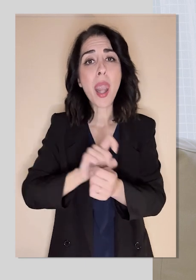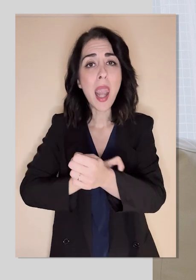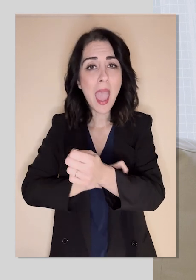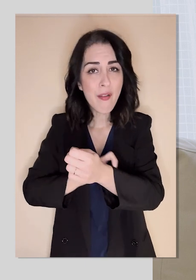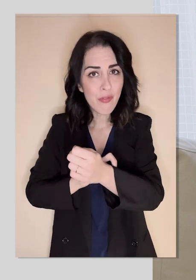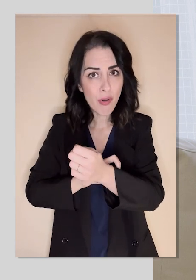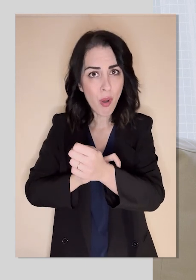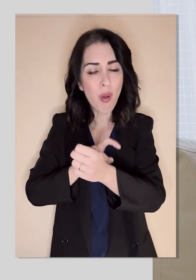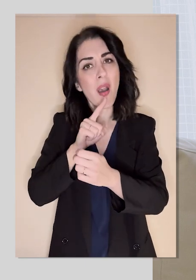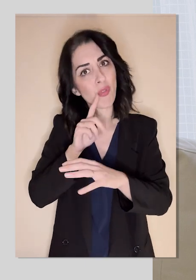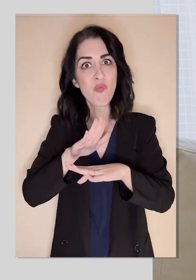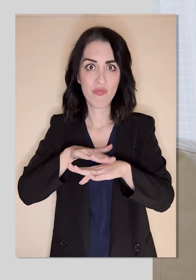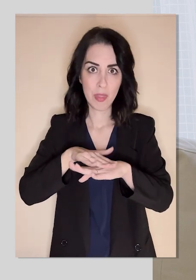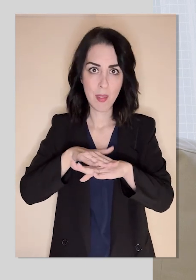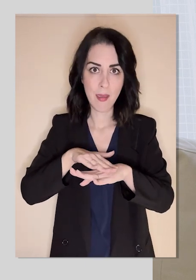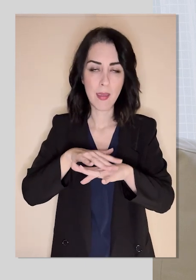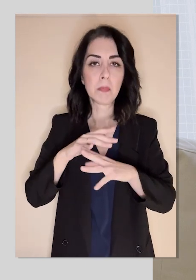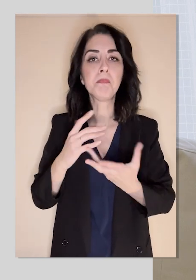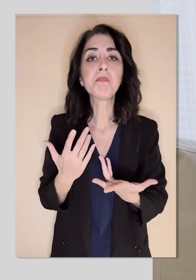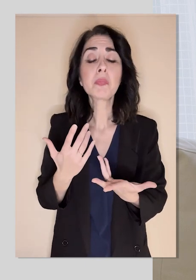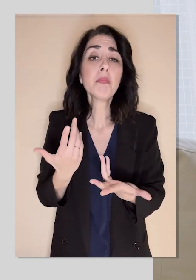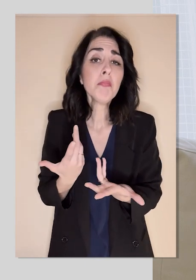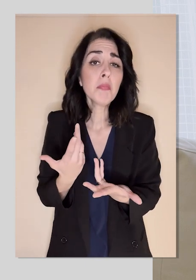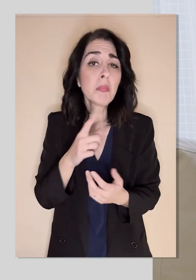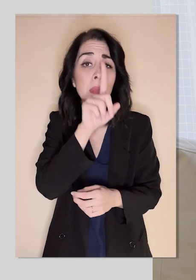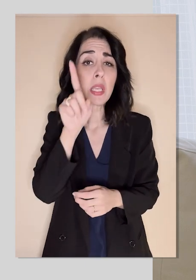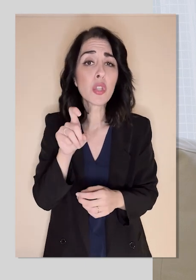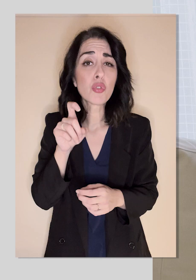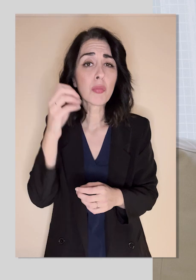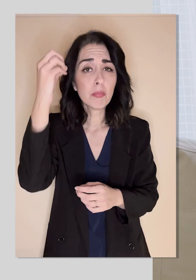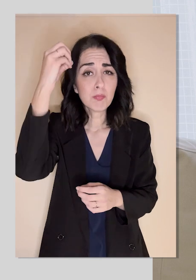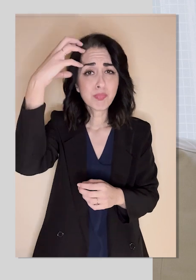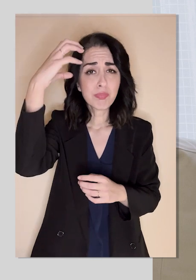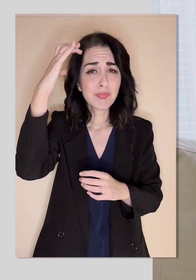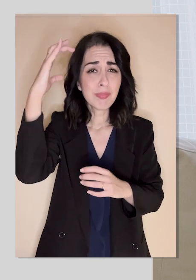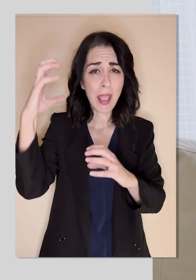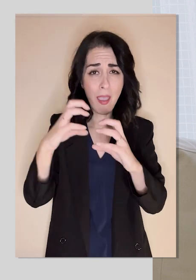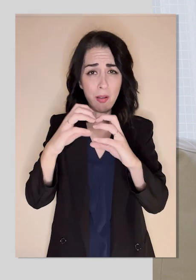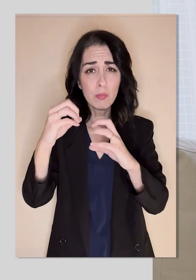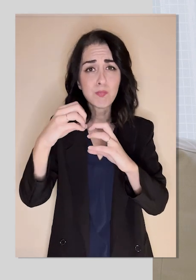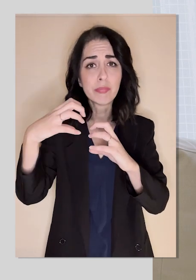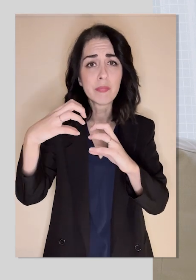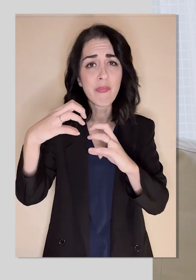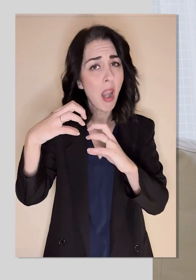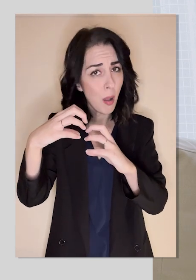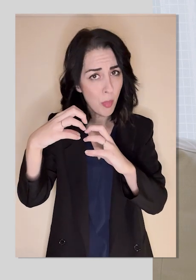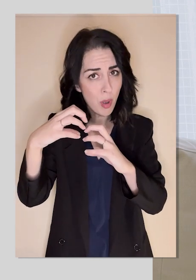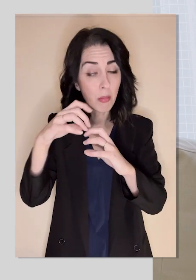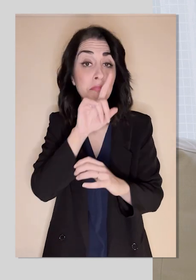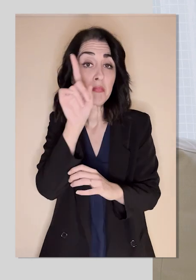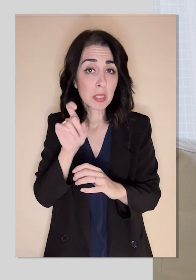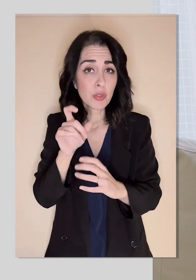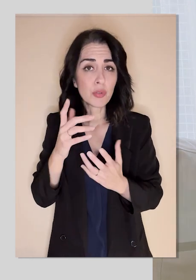because of inflammation in certain areas of the brain? Is it because the blood vessels